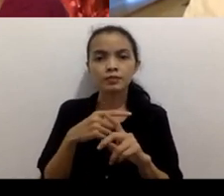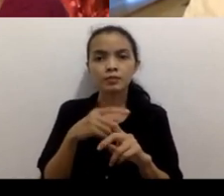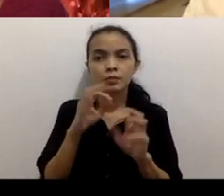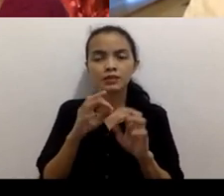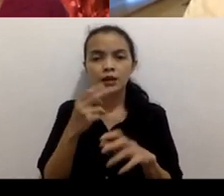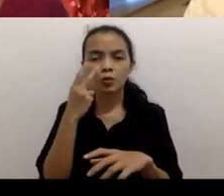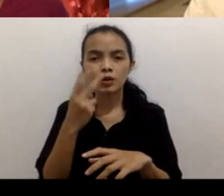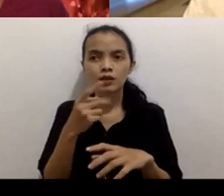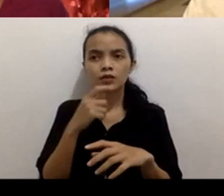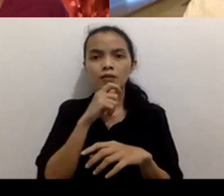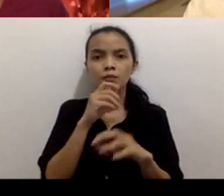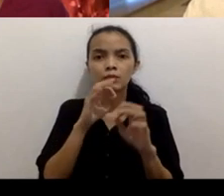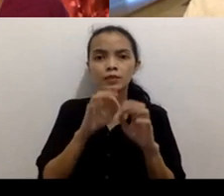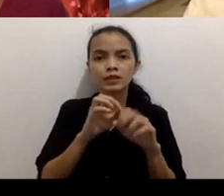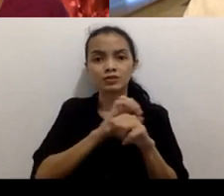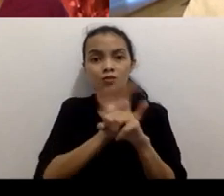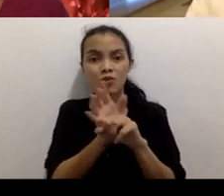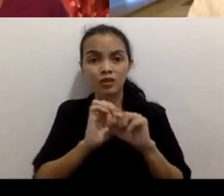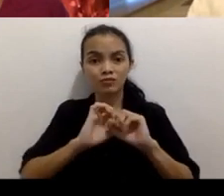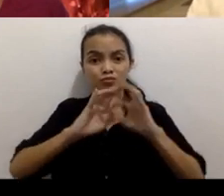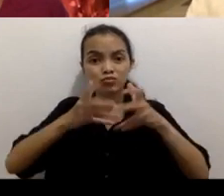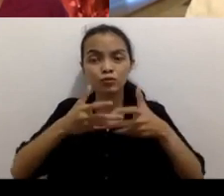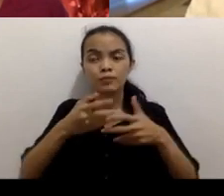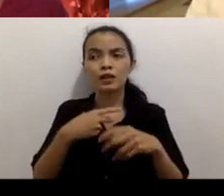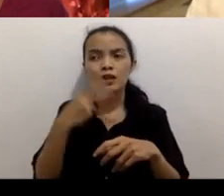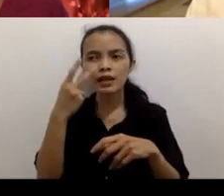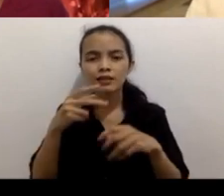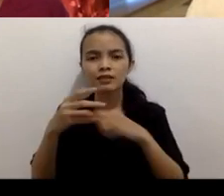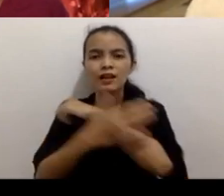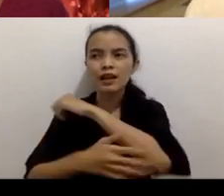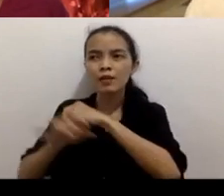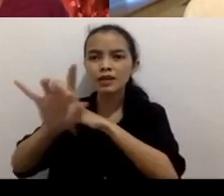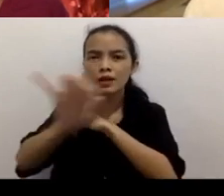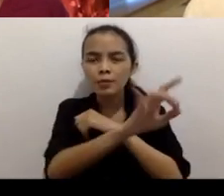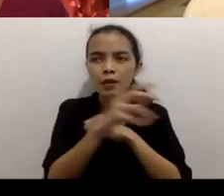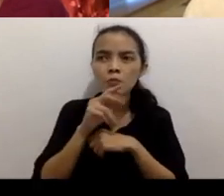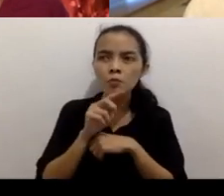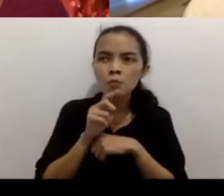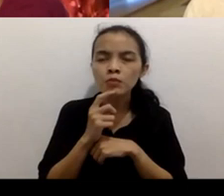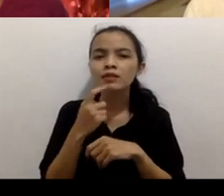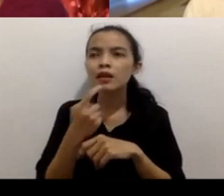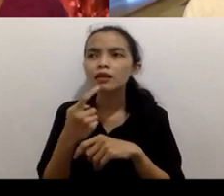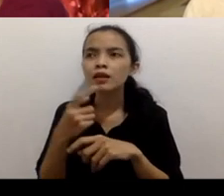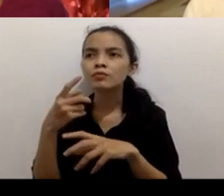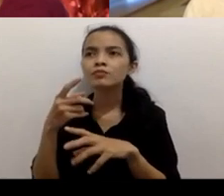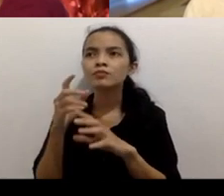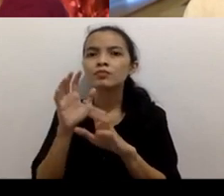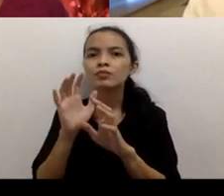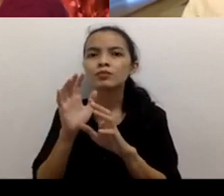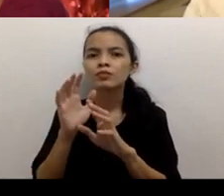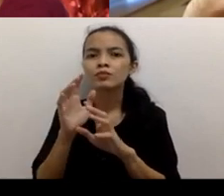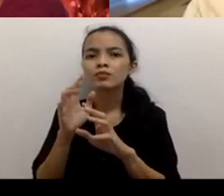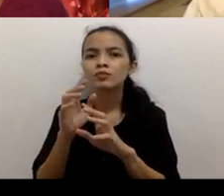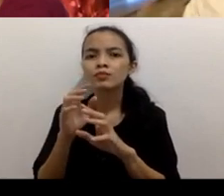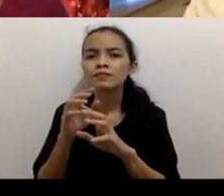how different countries of different government responded to uh the pandemic it just feel like the same